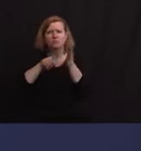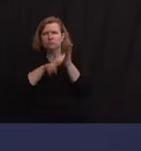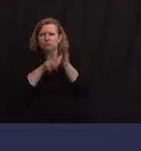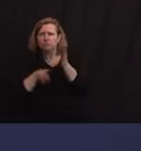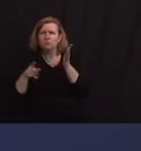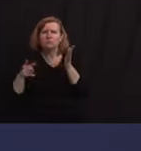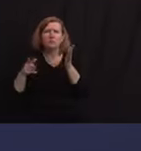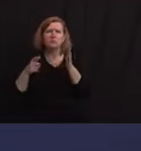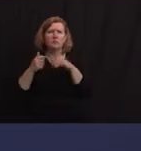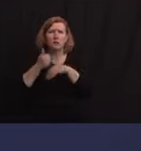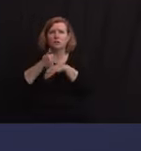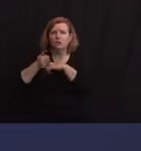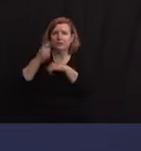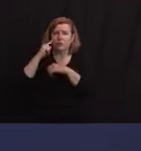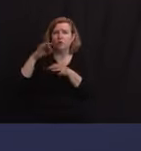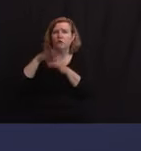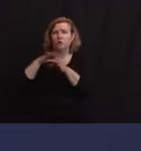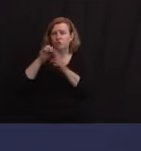voter fraud like these.